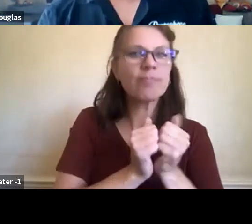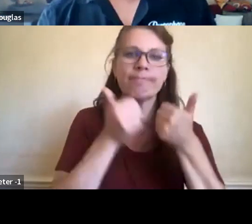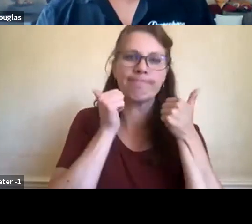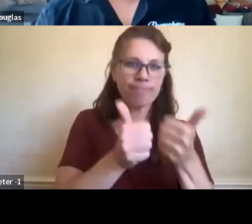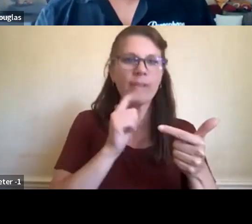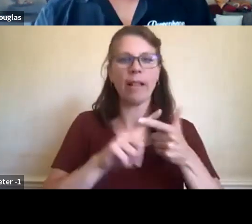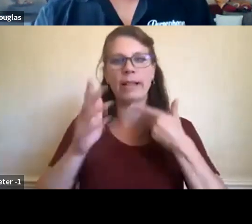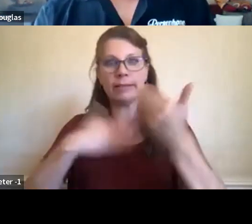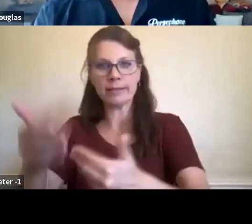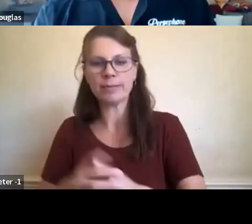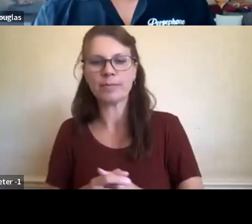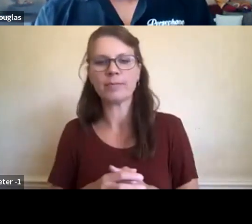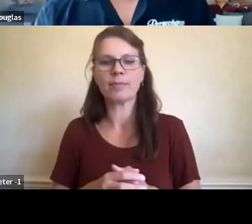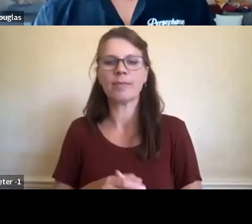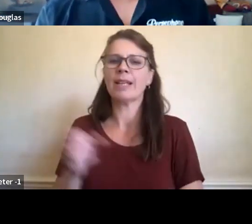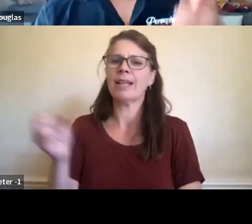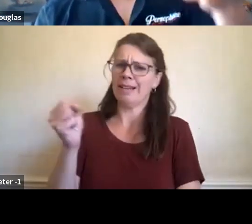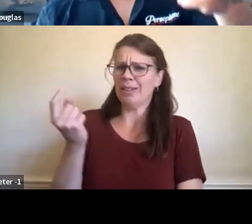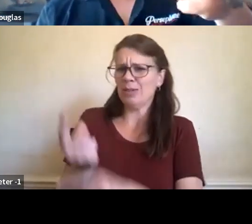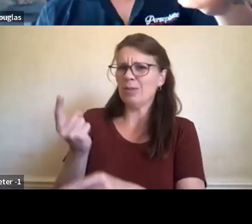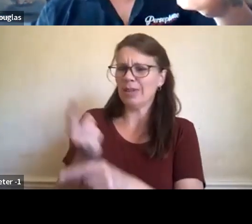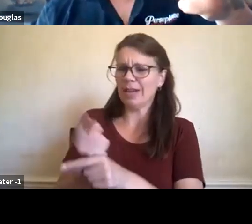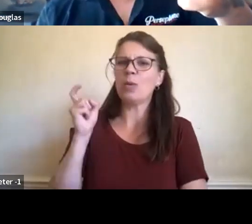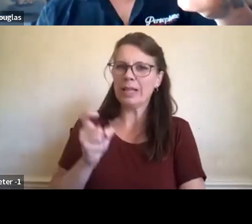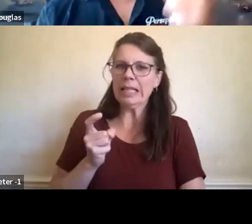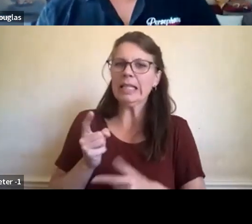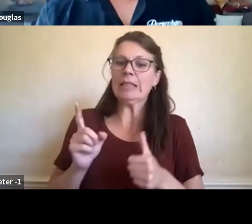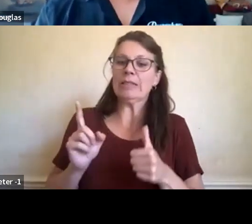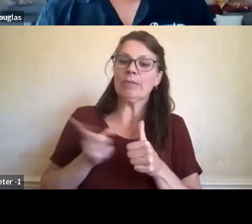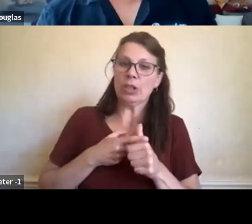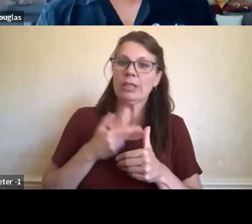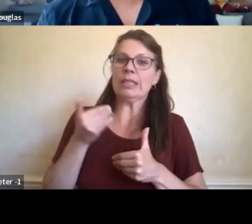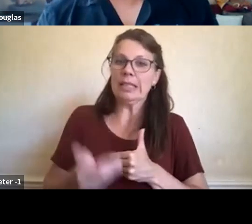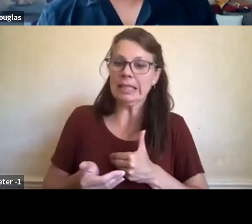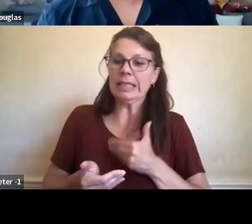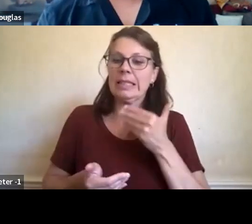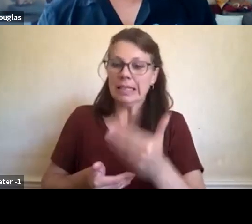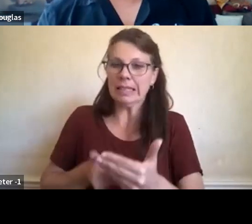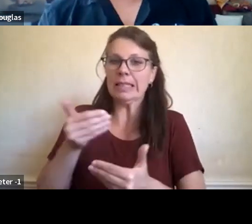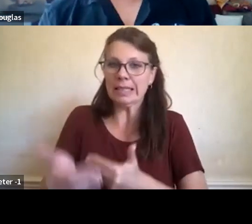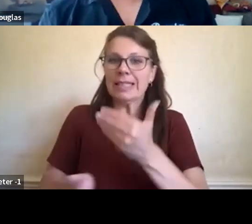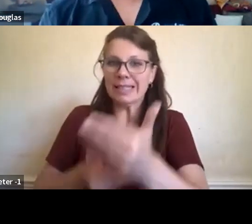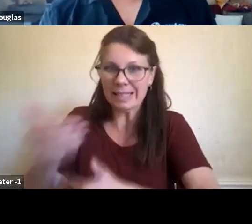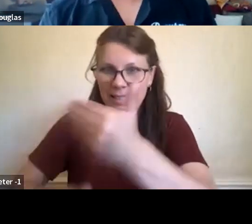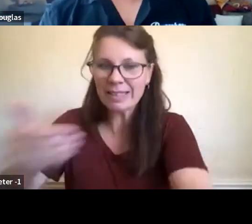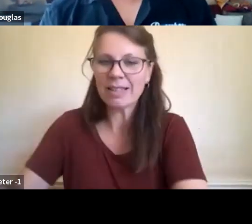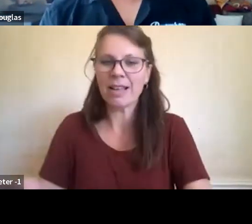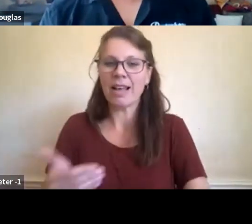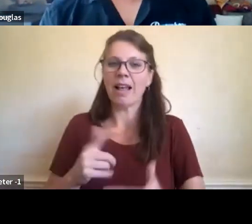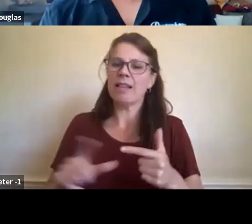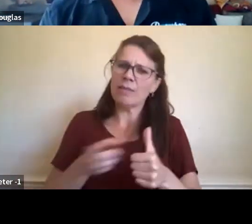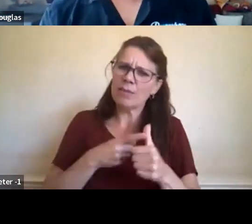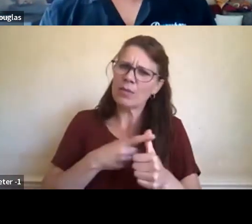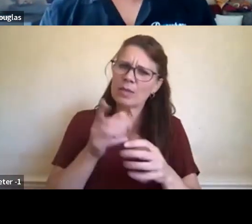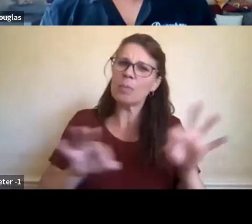you know, like crawl and walk before we can run. And I think the message is get knowledgeable over the lands that you're on